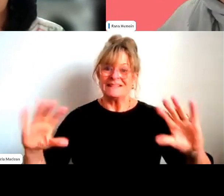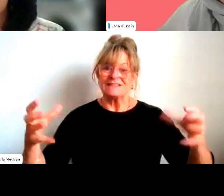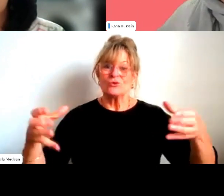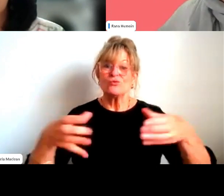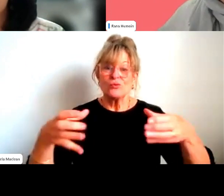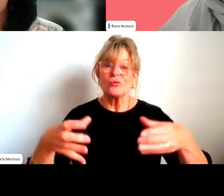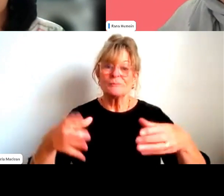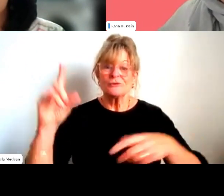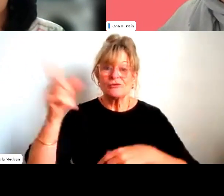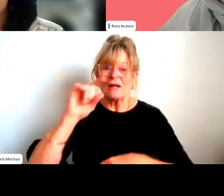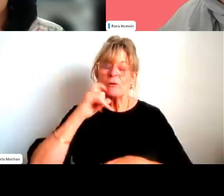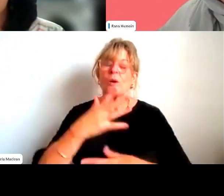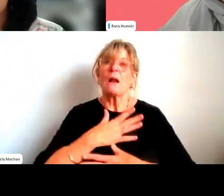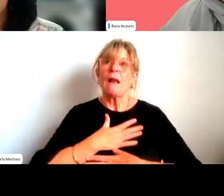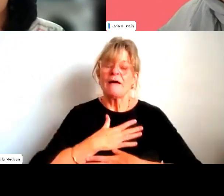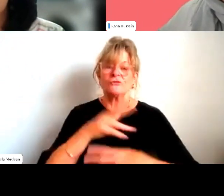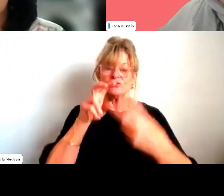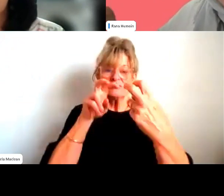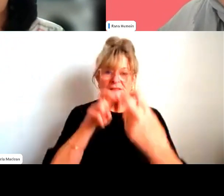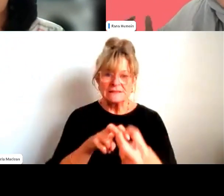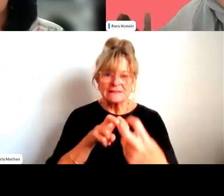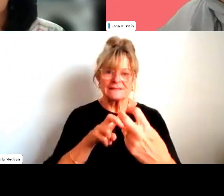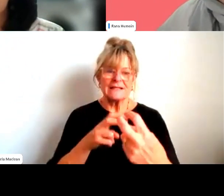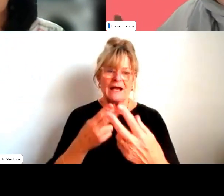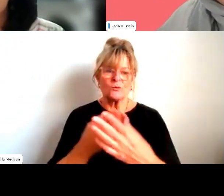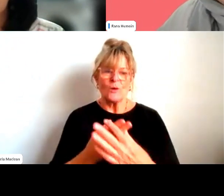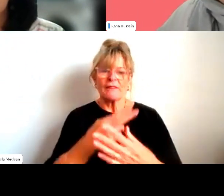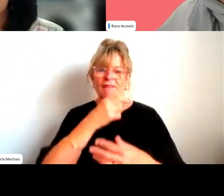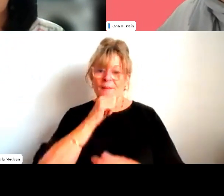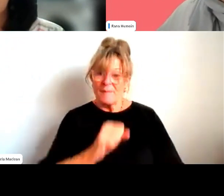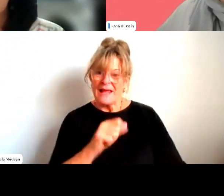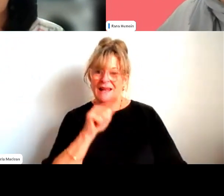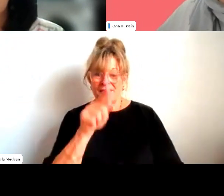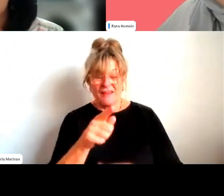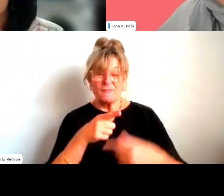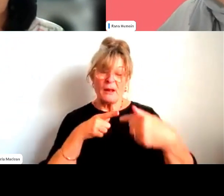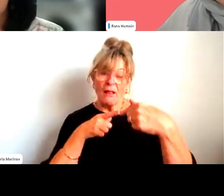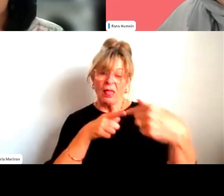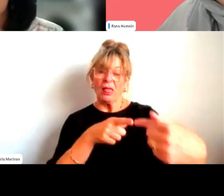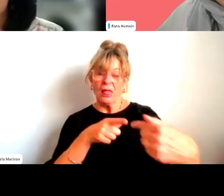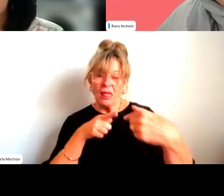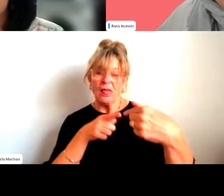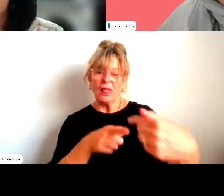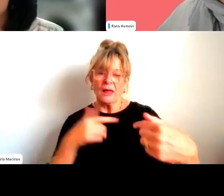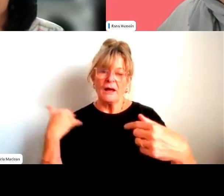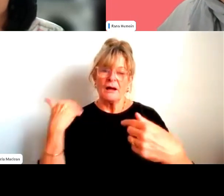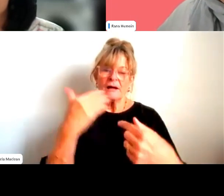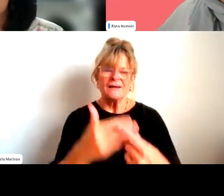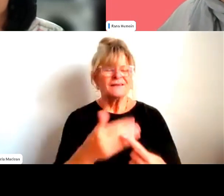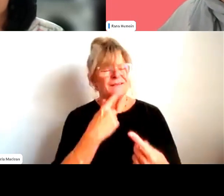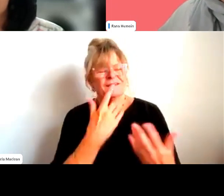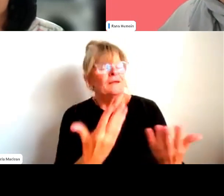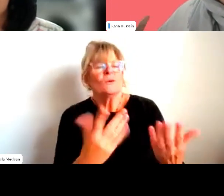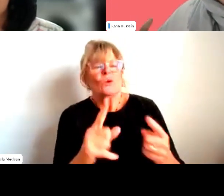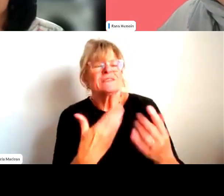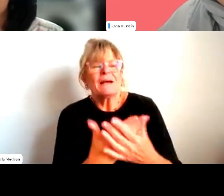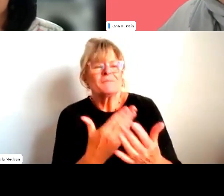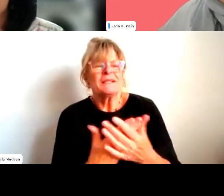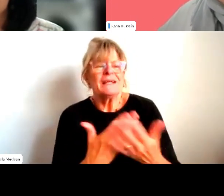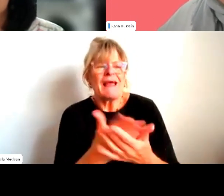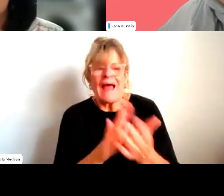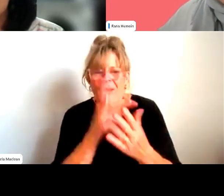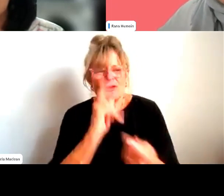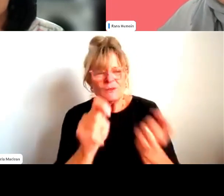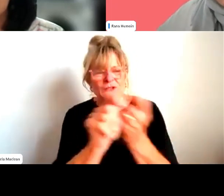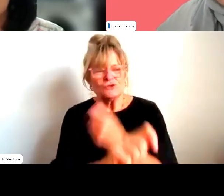down with the men that they've been kind of doing this dance with and say, well, what's going on, like, how do we make this happen? How do we shift